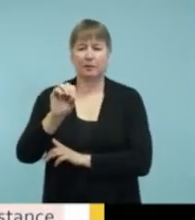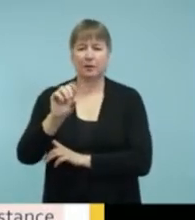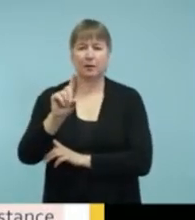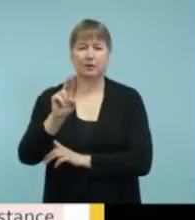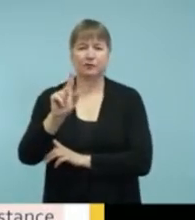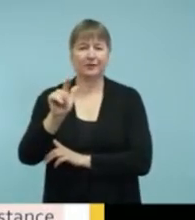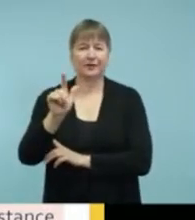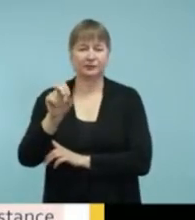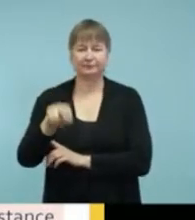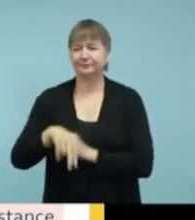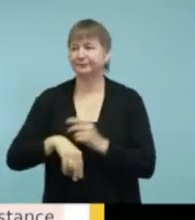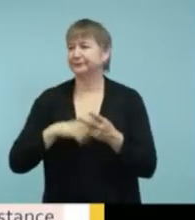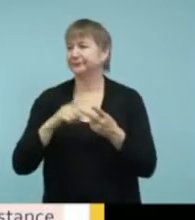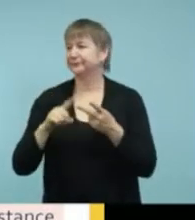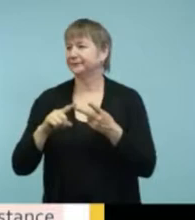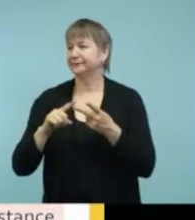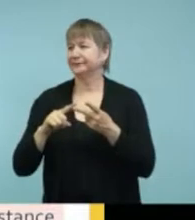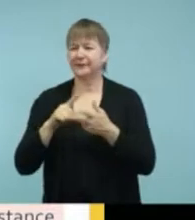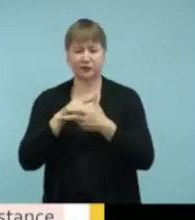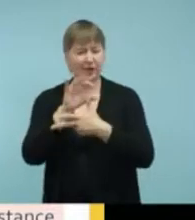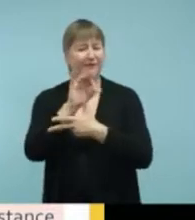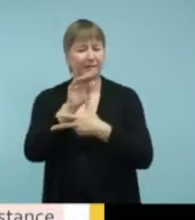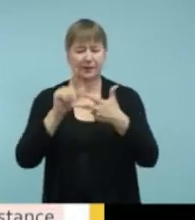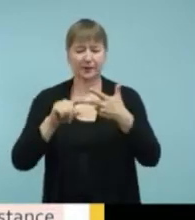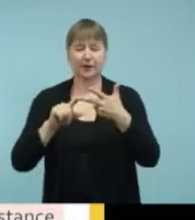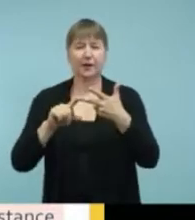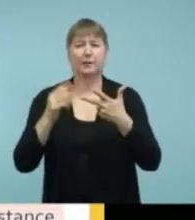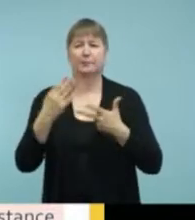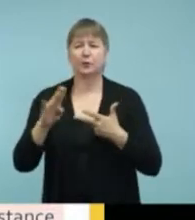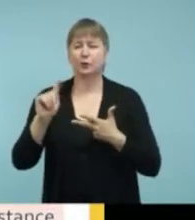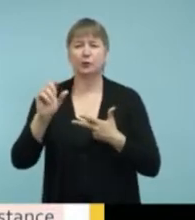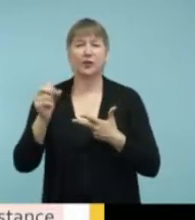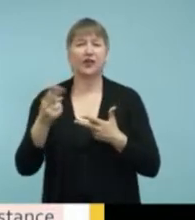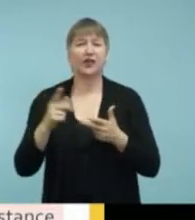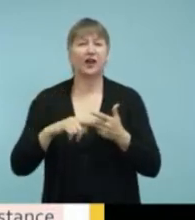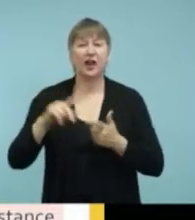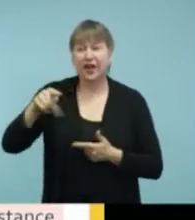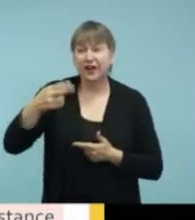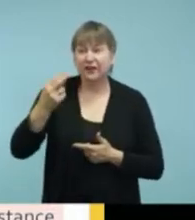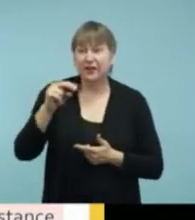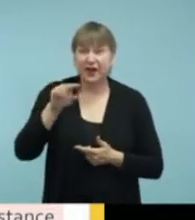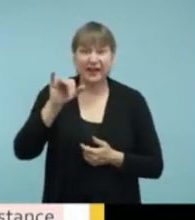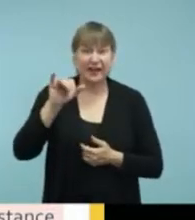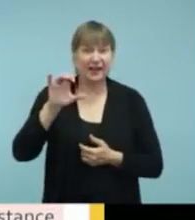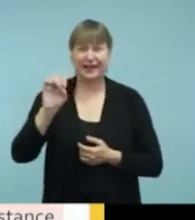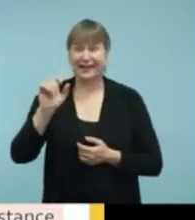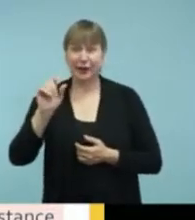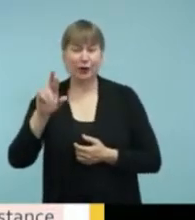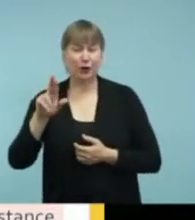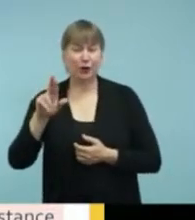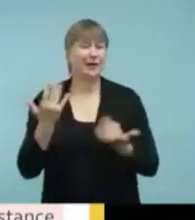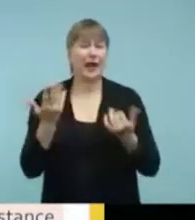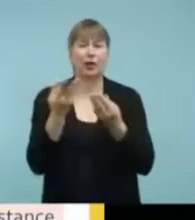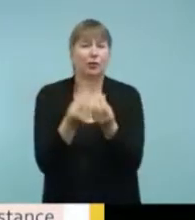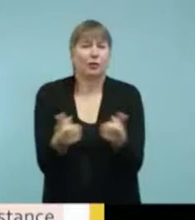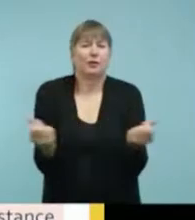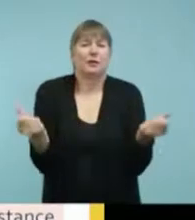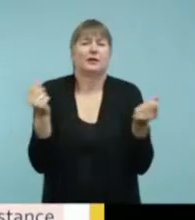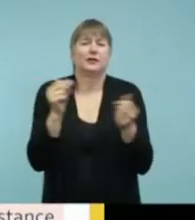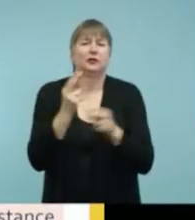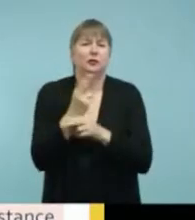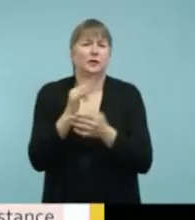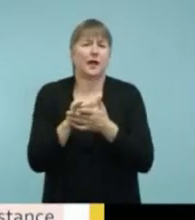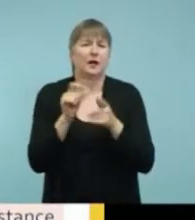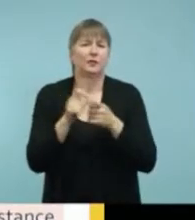and just don't call things phonic ear anymore. That's not what people use so much. So, going forward,